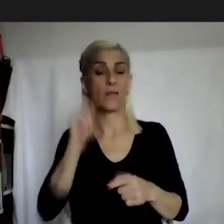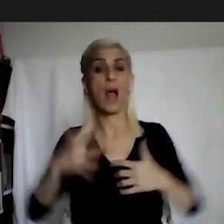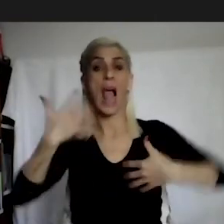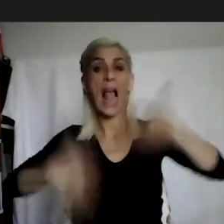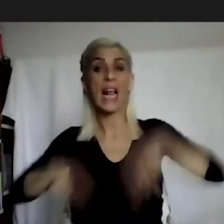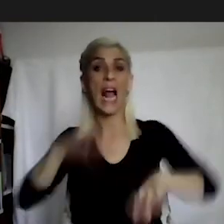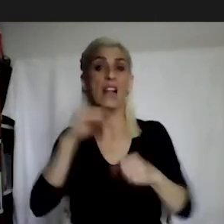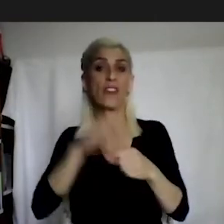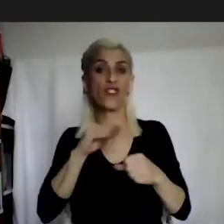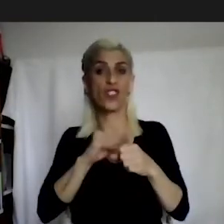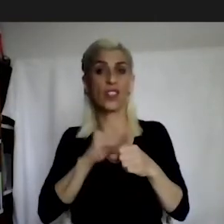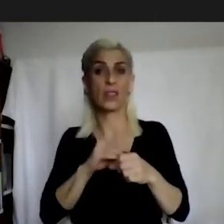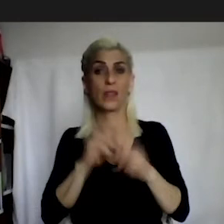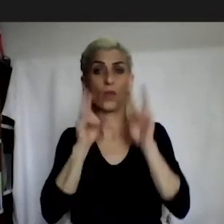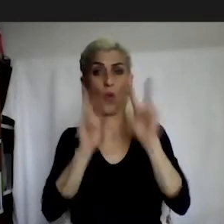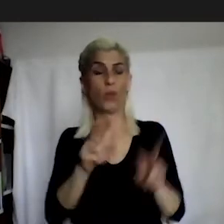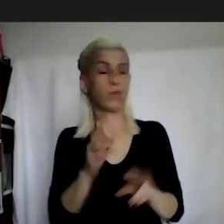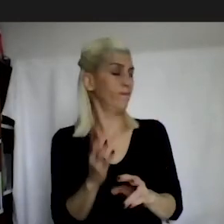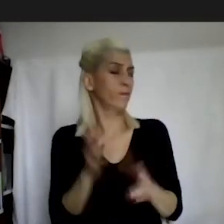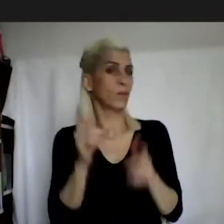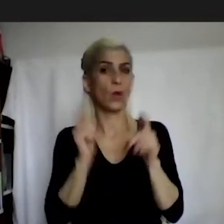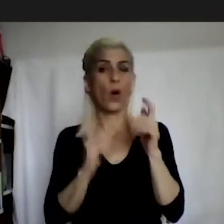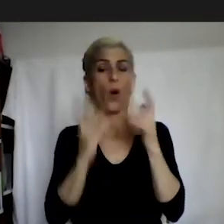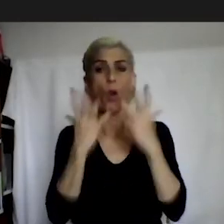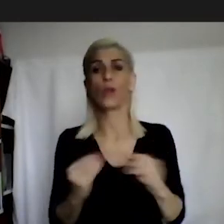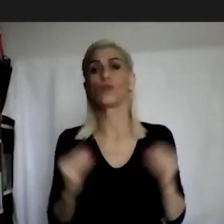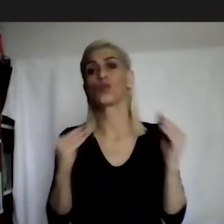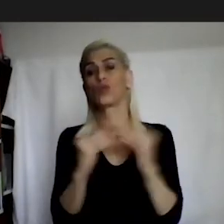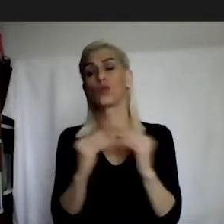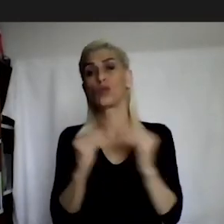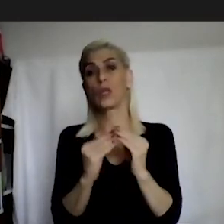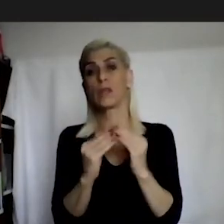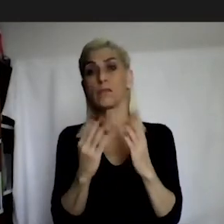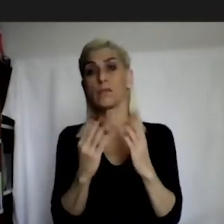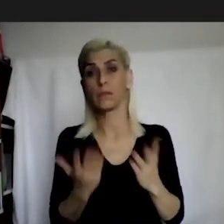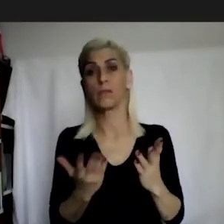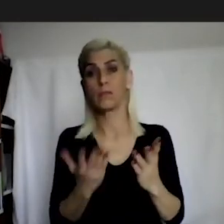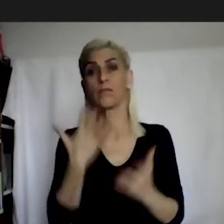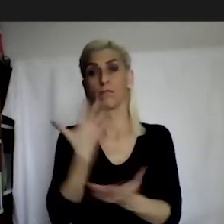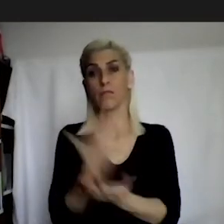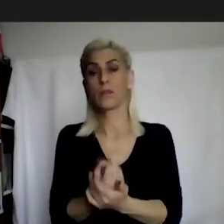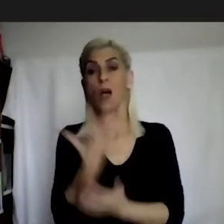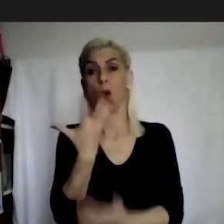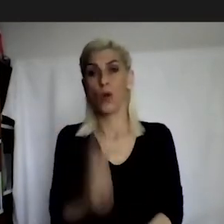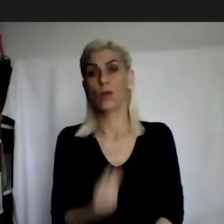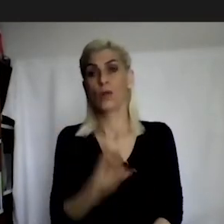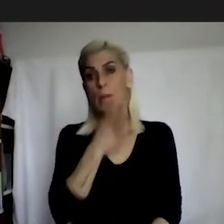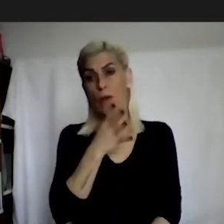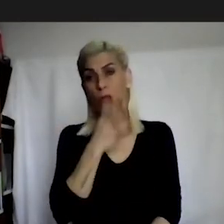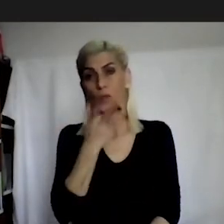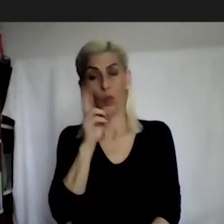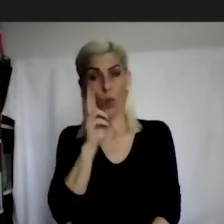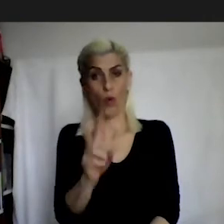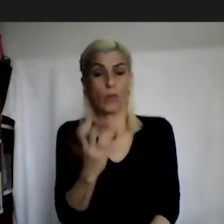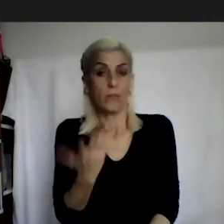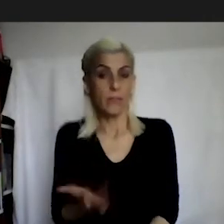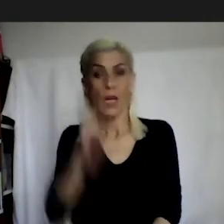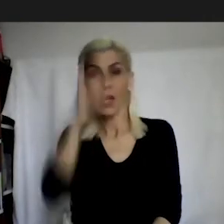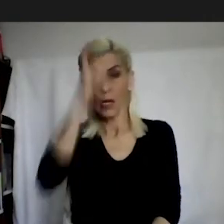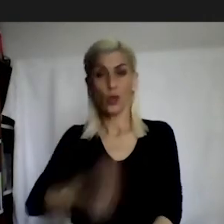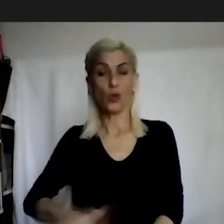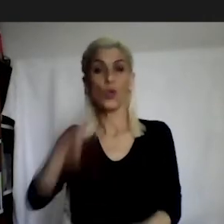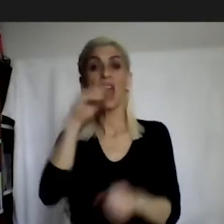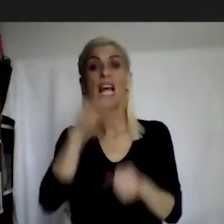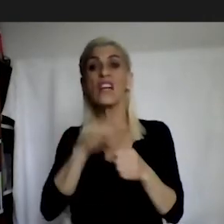and against disabled people. So these are different categories of discrimination and hate speech. How about Turkey?